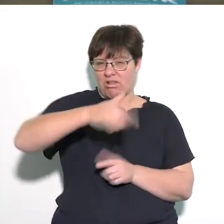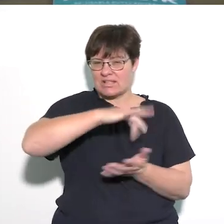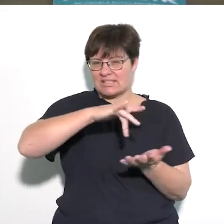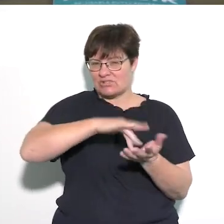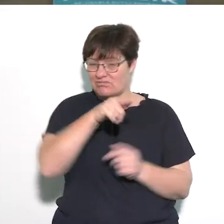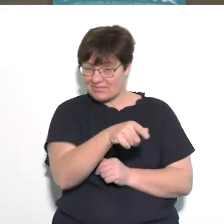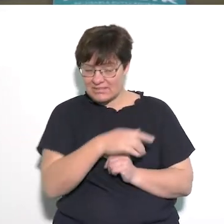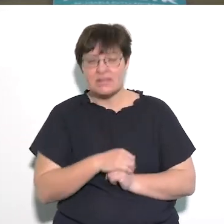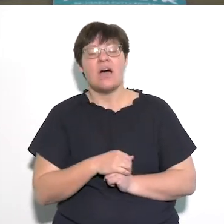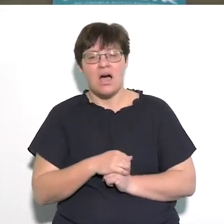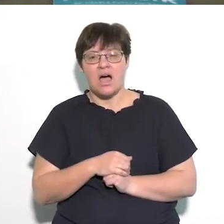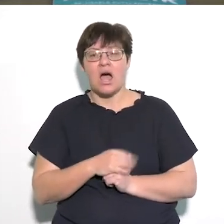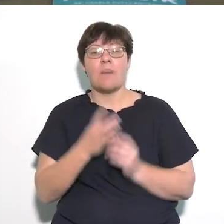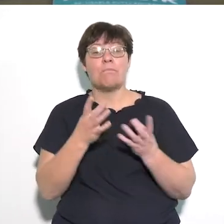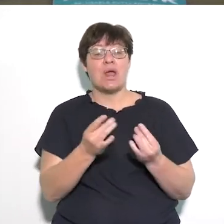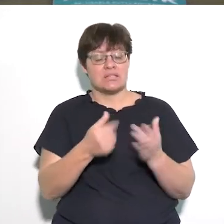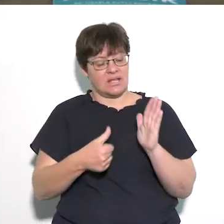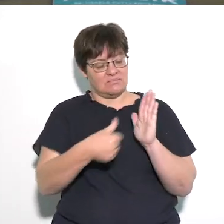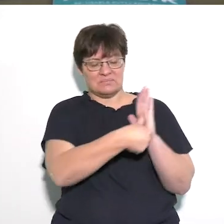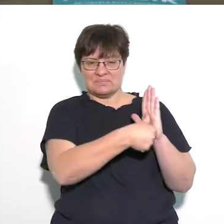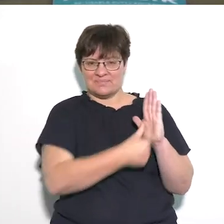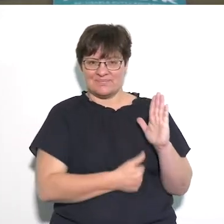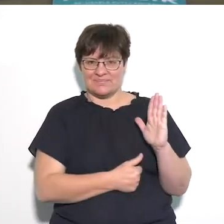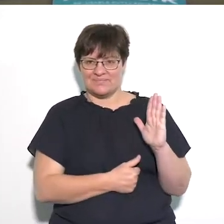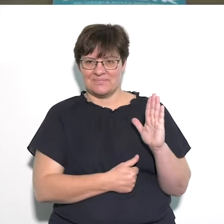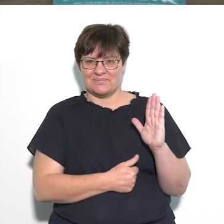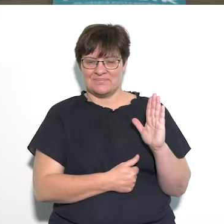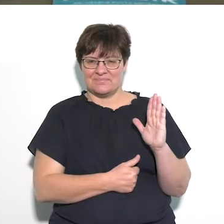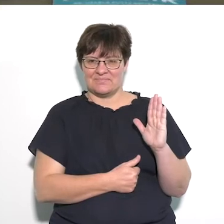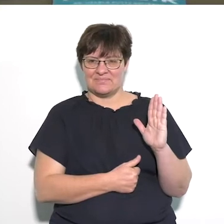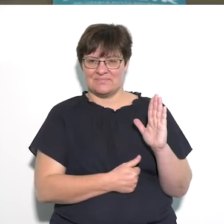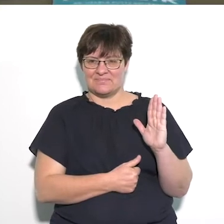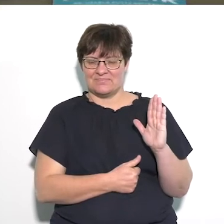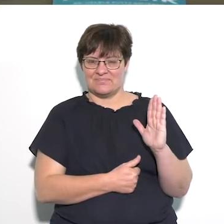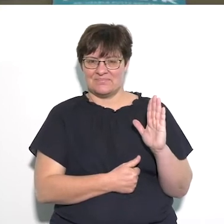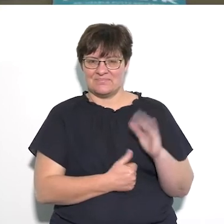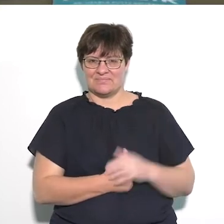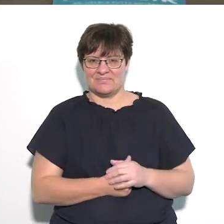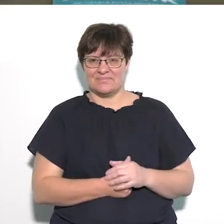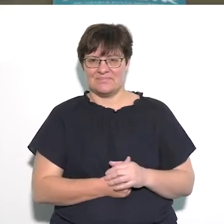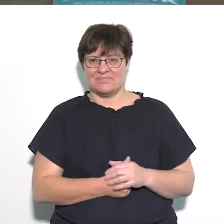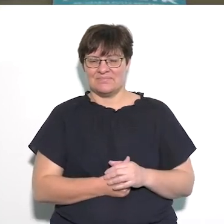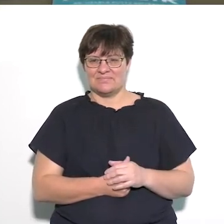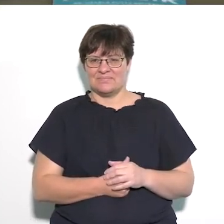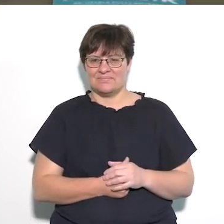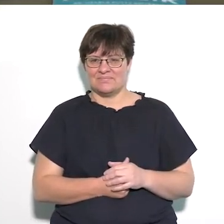sign. I've just put some press stick at the back and I'll paste it over there.